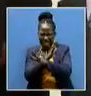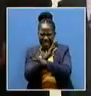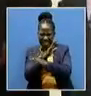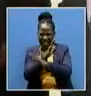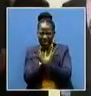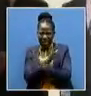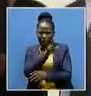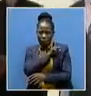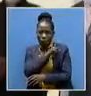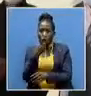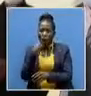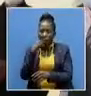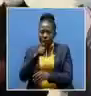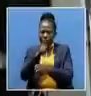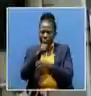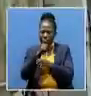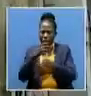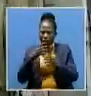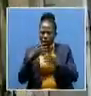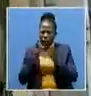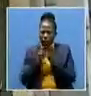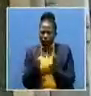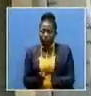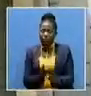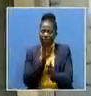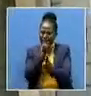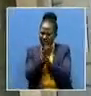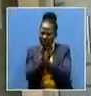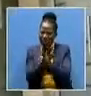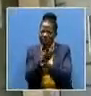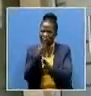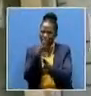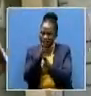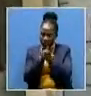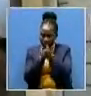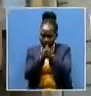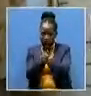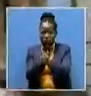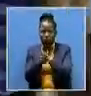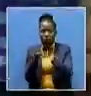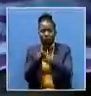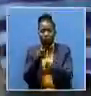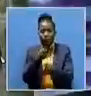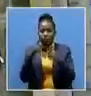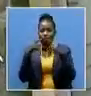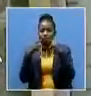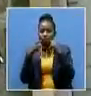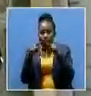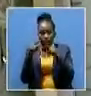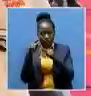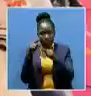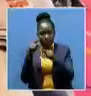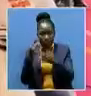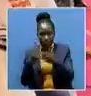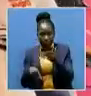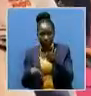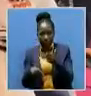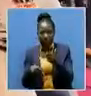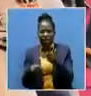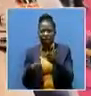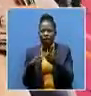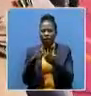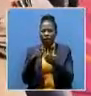uphold human rights have been endorsed. Stakeholders are happy with the pronouncement that the issuance of police bond